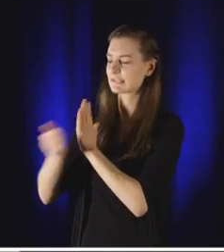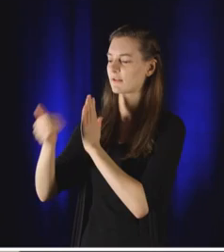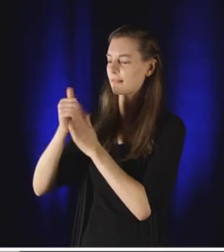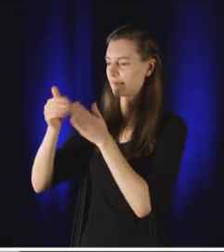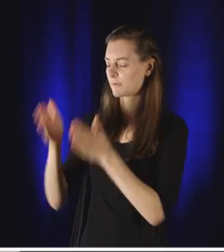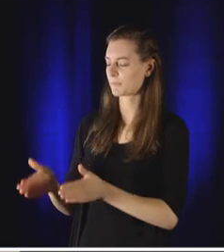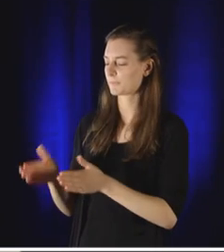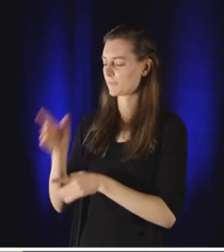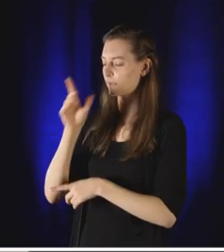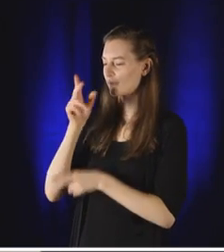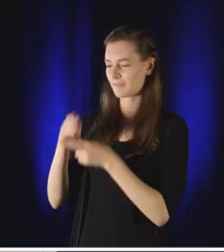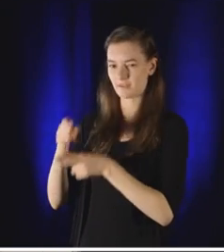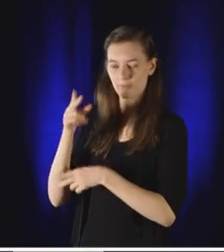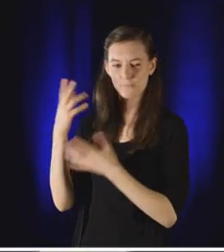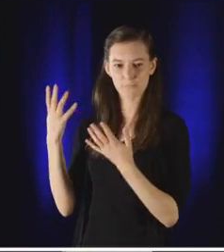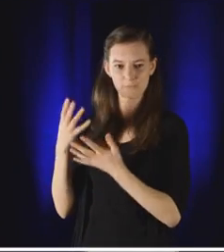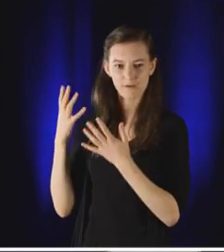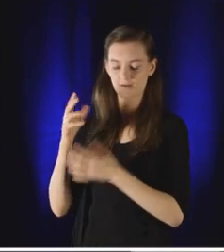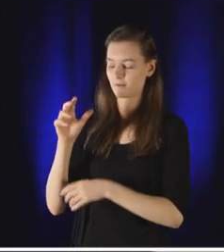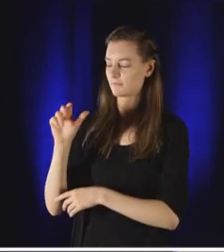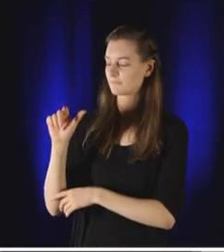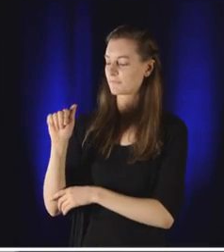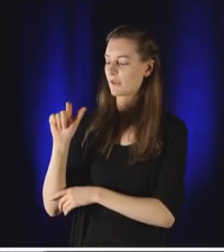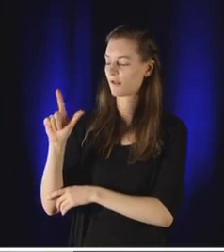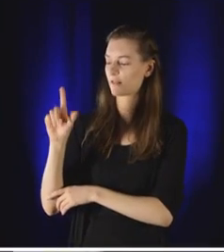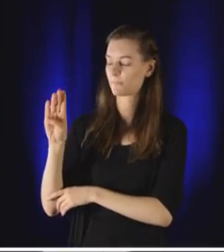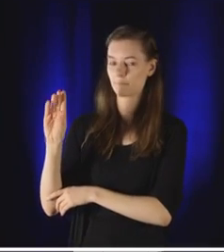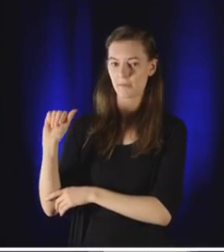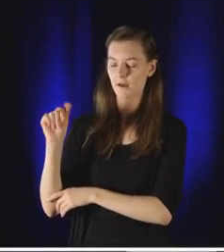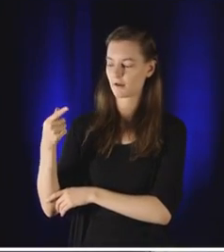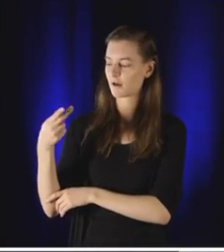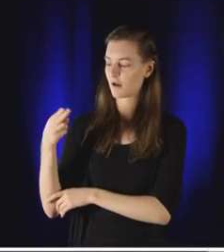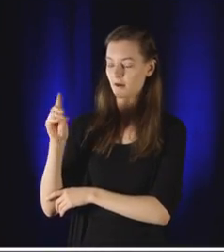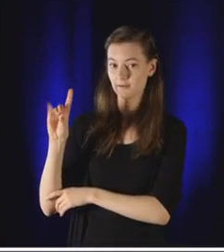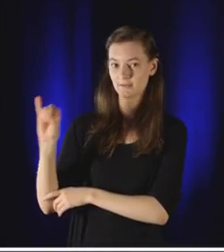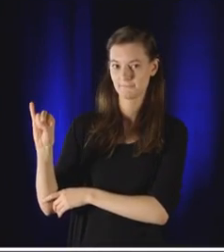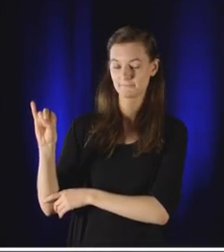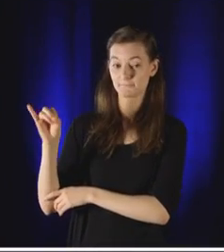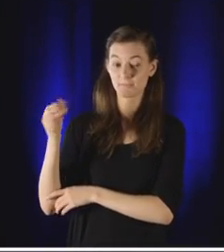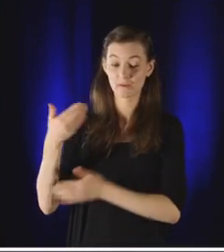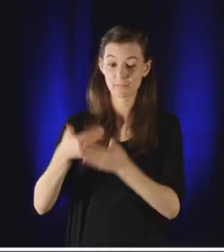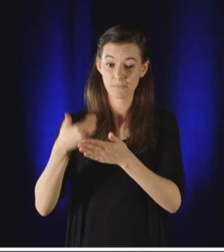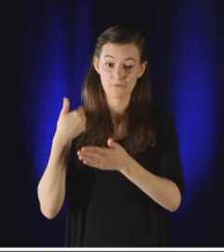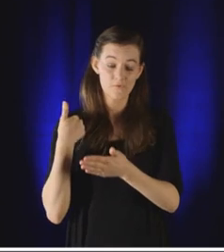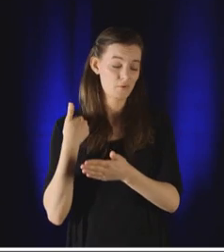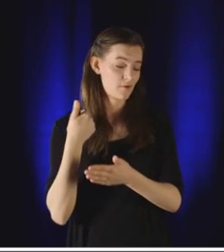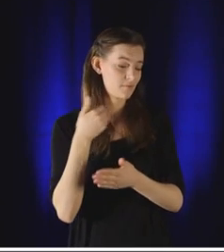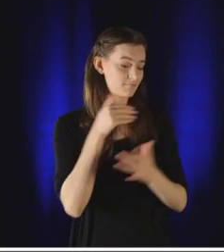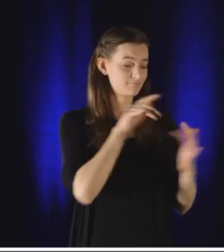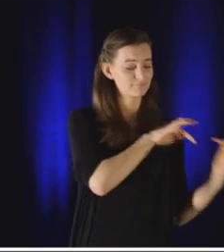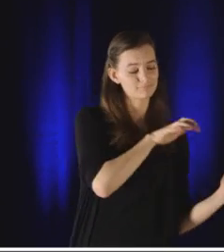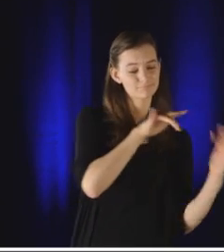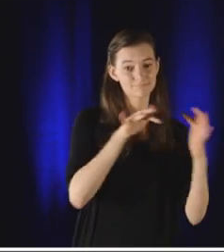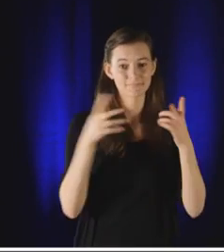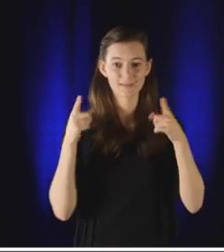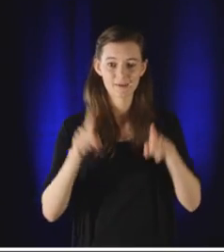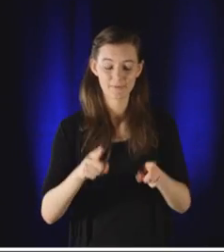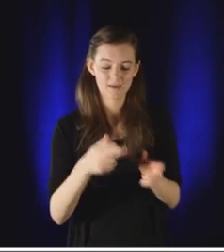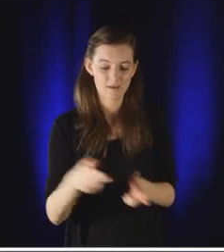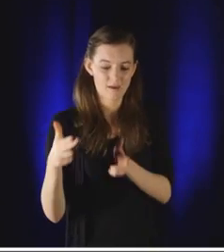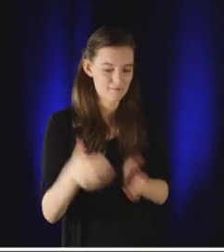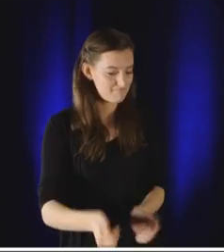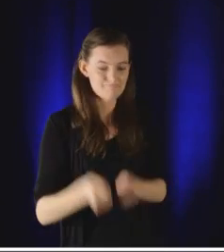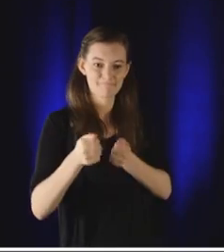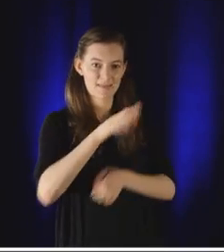leader comes to take his place. The current leader of ISIS, Abu Bakr al-Baghdadi, had never even held a gun before the U.S.